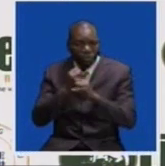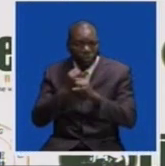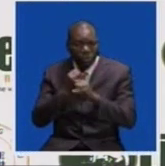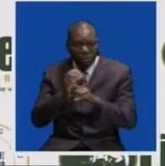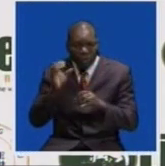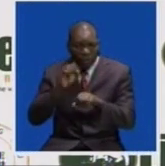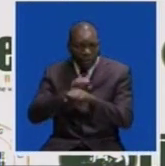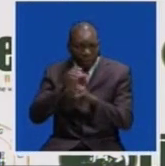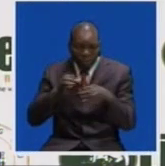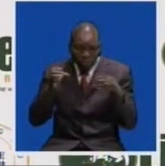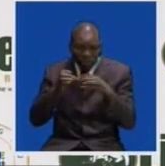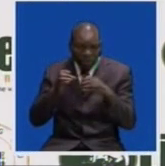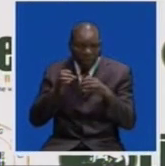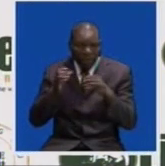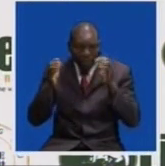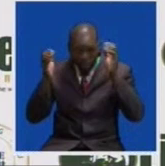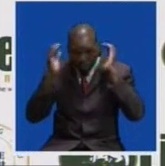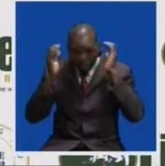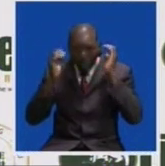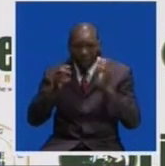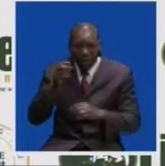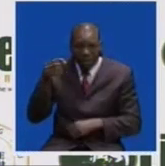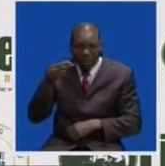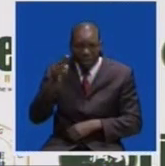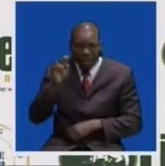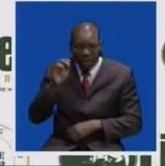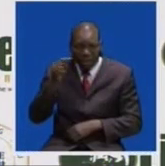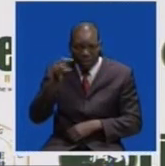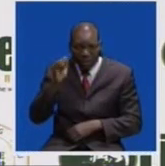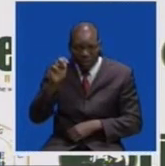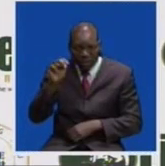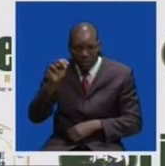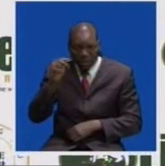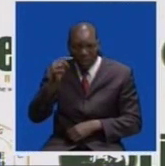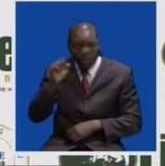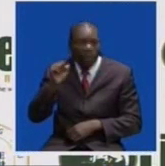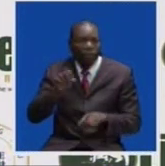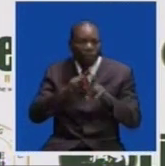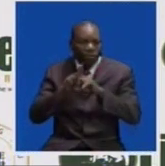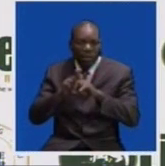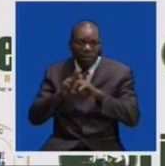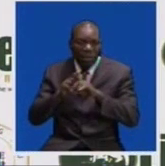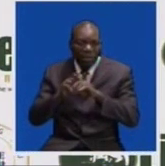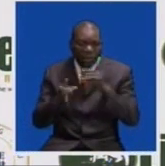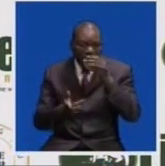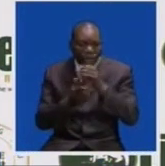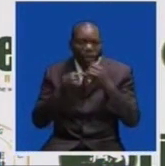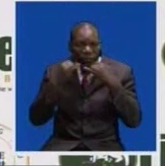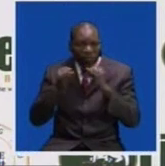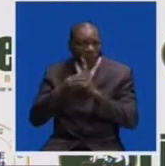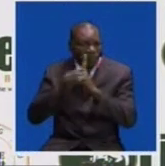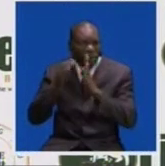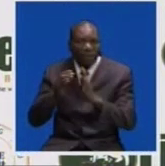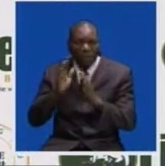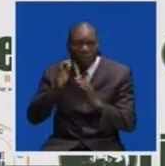Advisory Committee Executive Director Kai Haggis and the Head of Technical Information, Kish Krathin, called on him